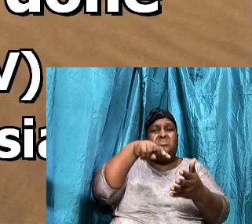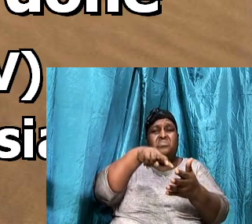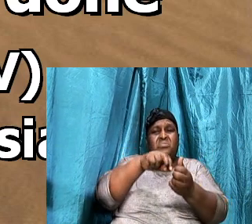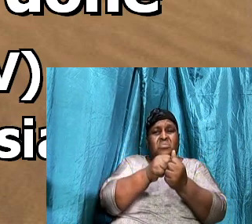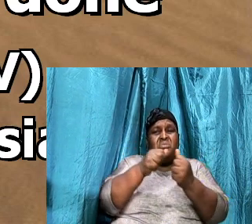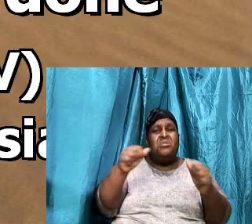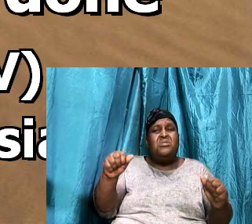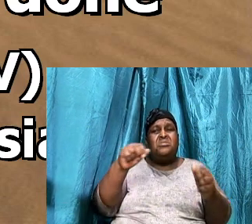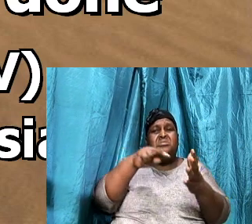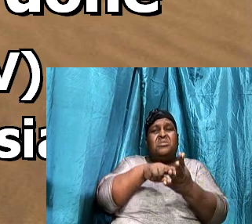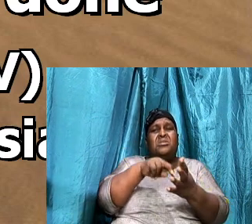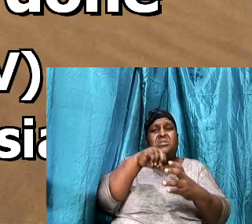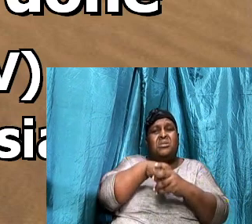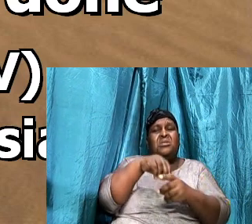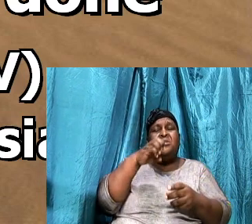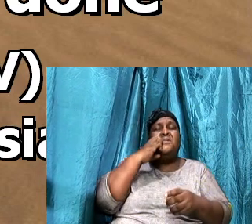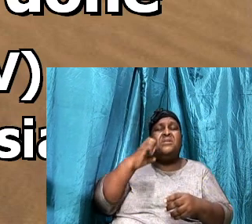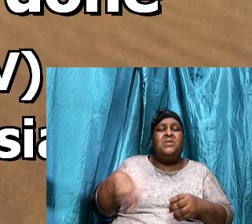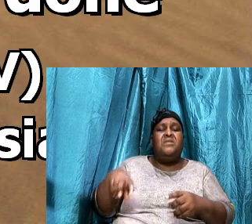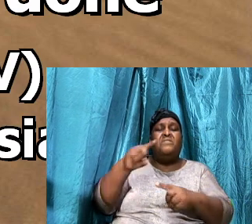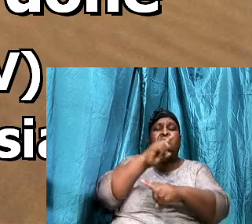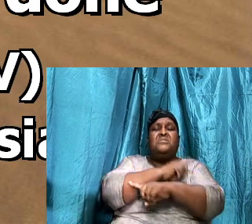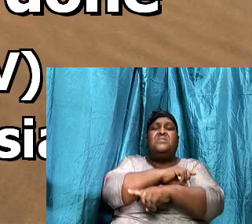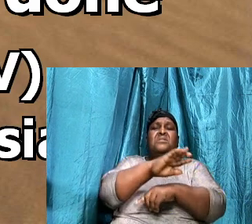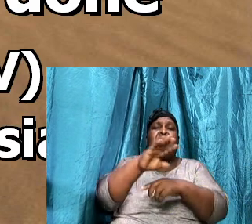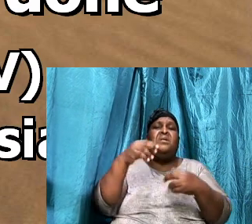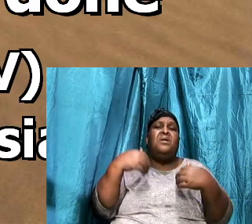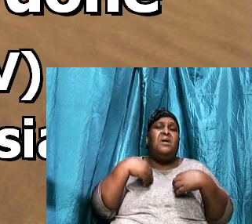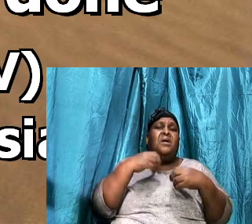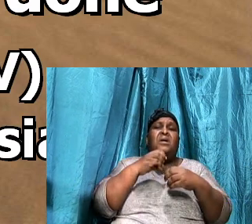and having done all to stand.